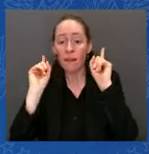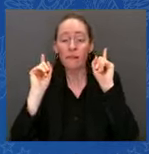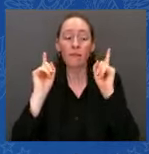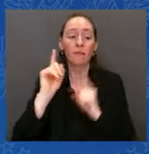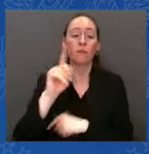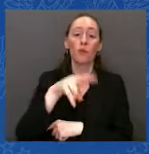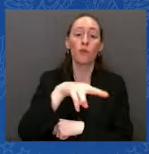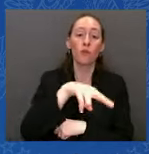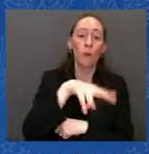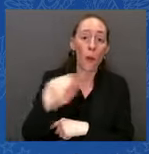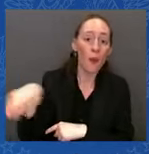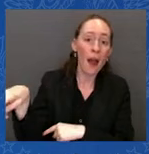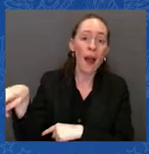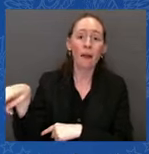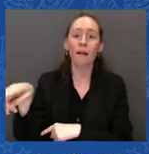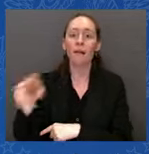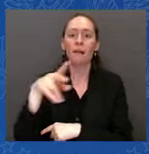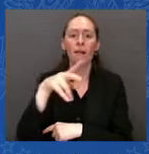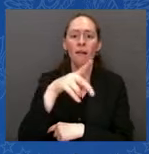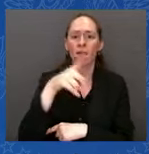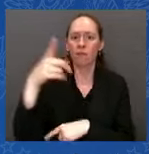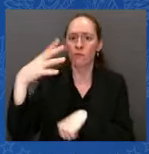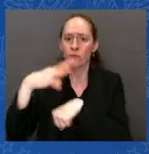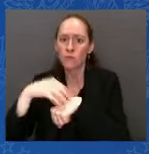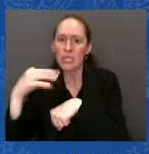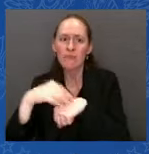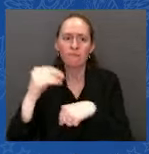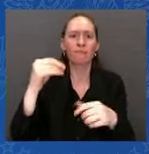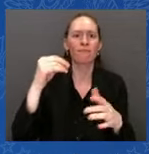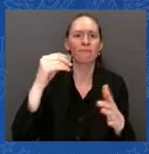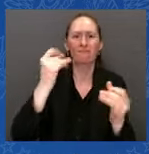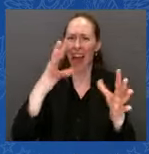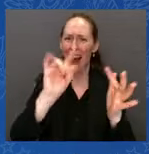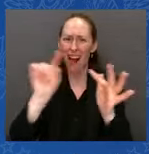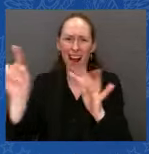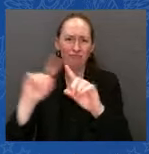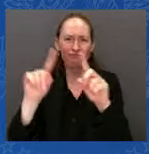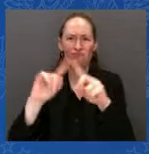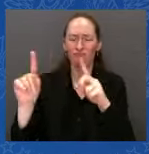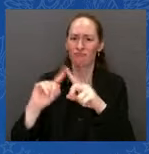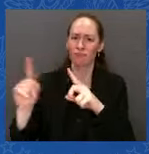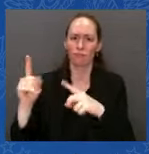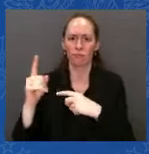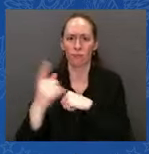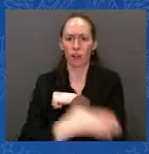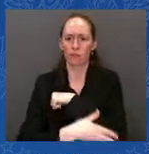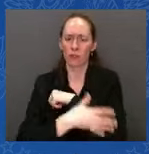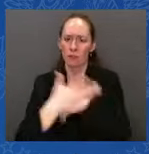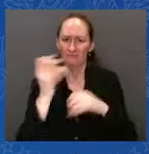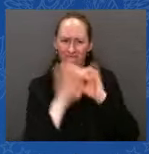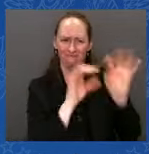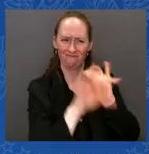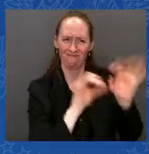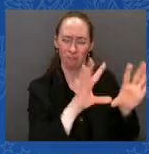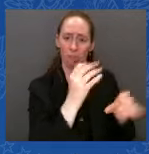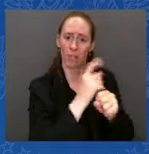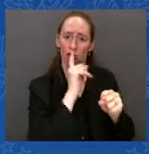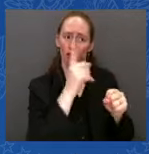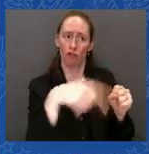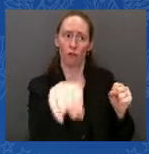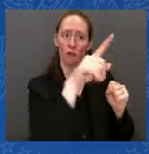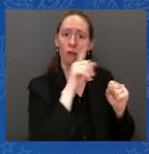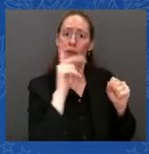and save the lives of innocent civilians who are literally the target, the target of Russia's aggression.